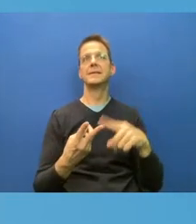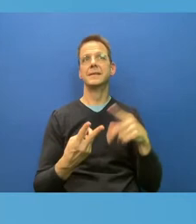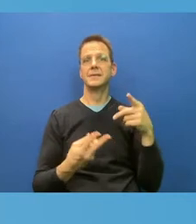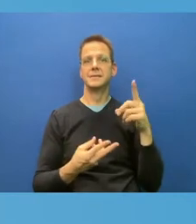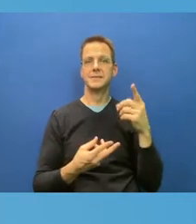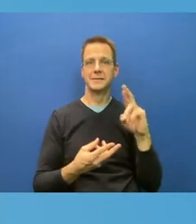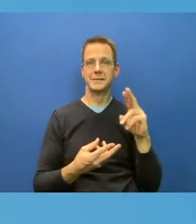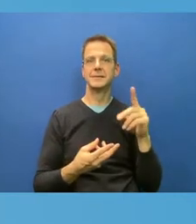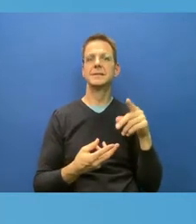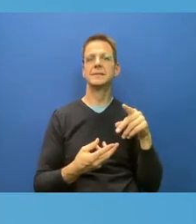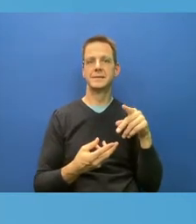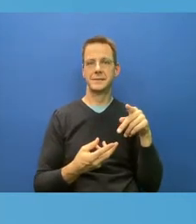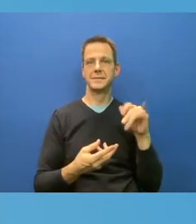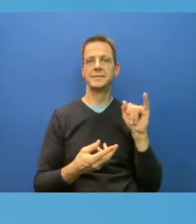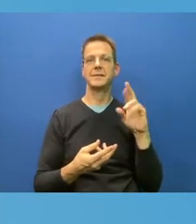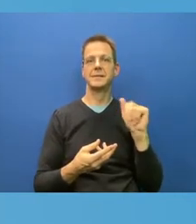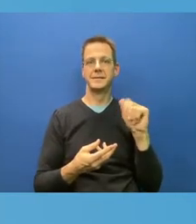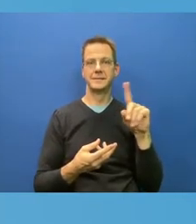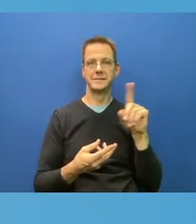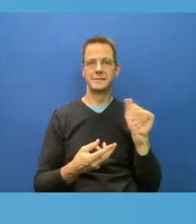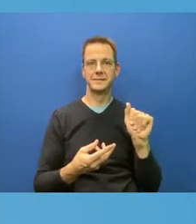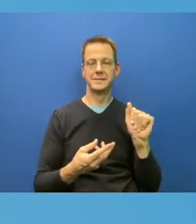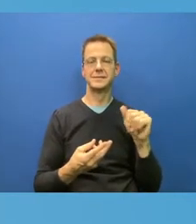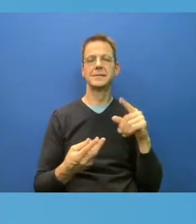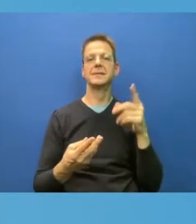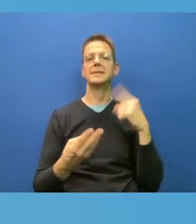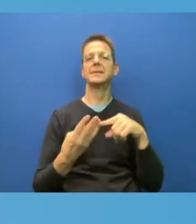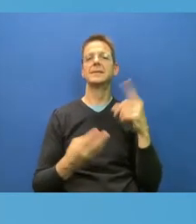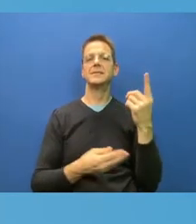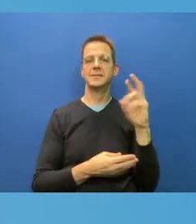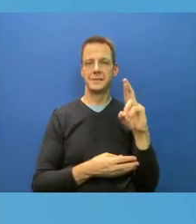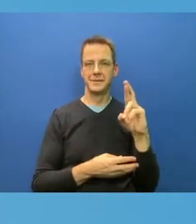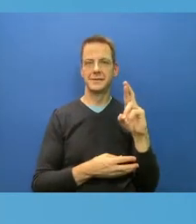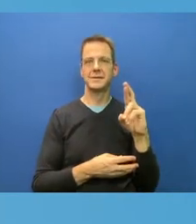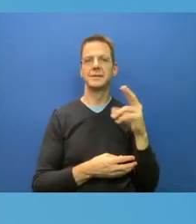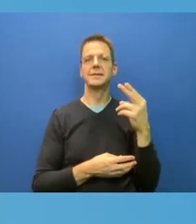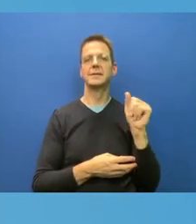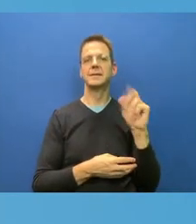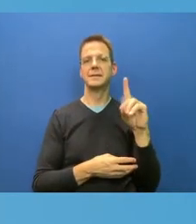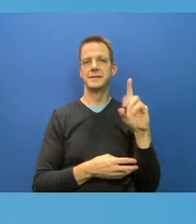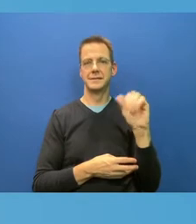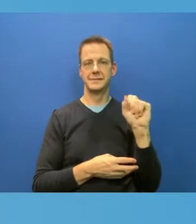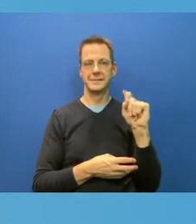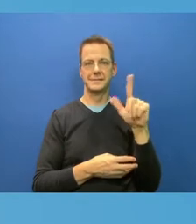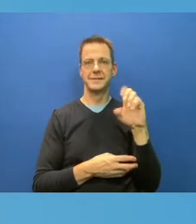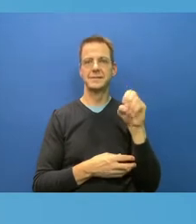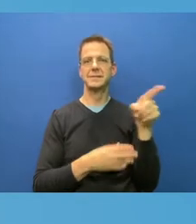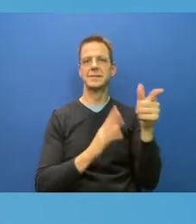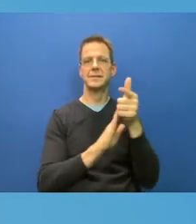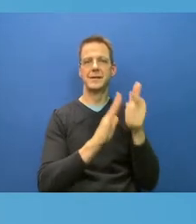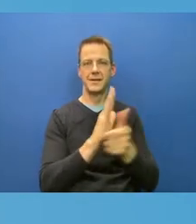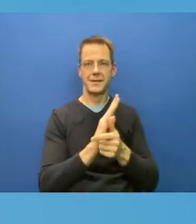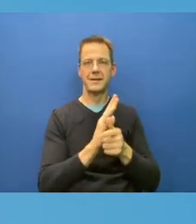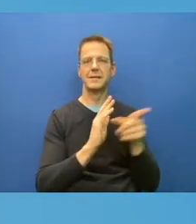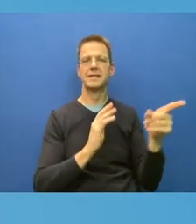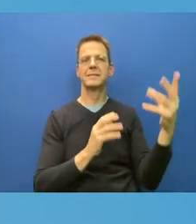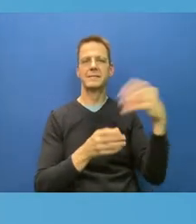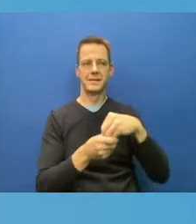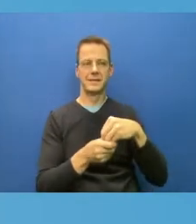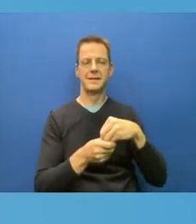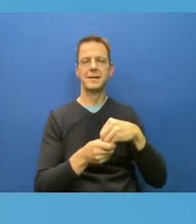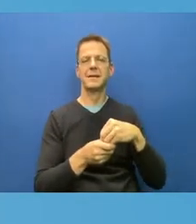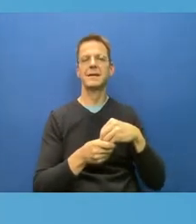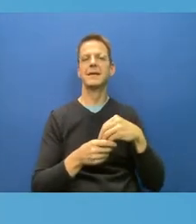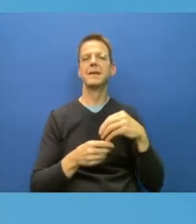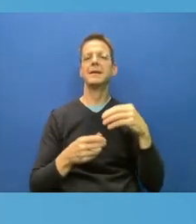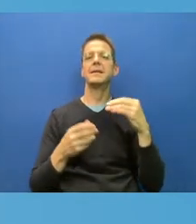law and is a regular contributor to POP-AB. For the second time on our program, Dr. Fissman. Dr.